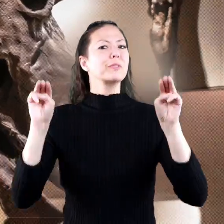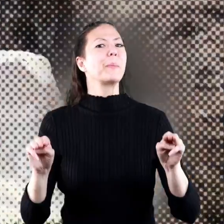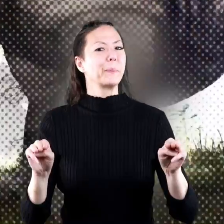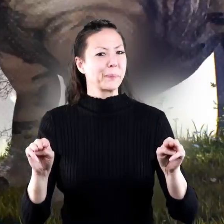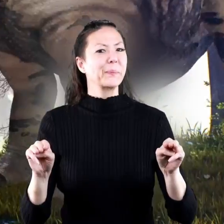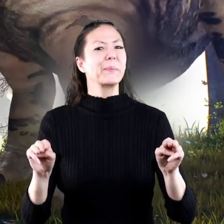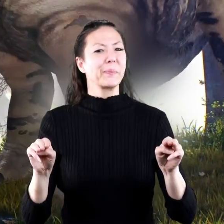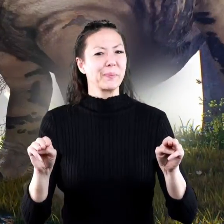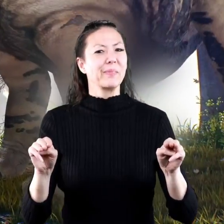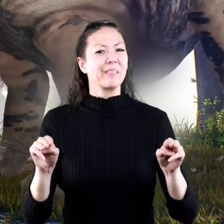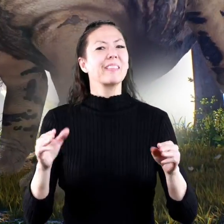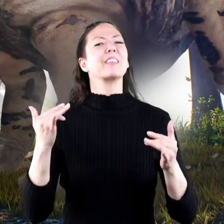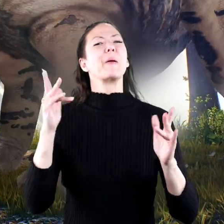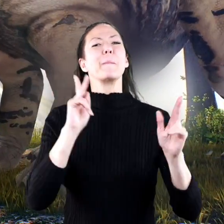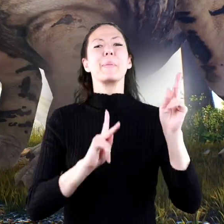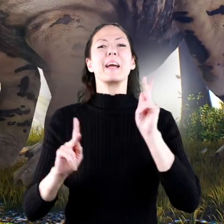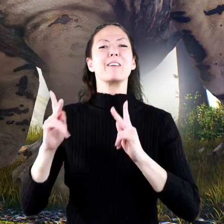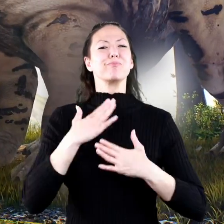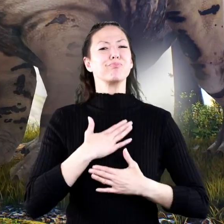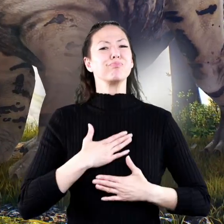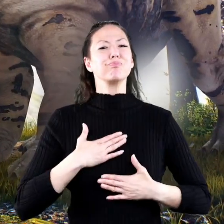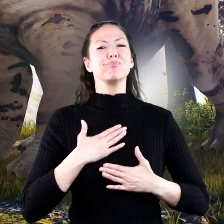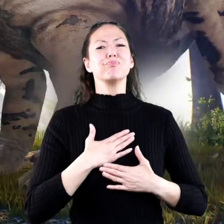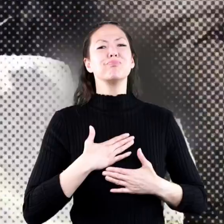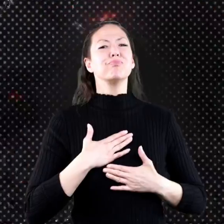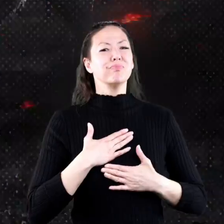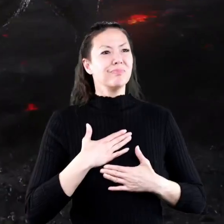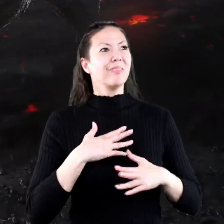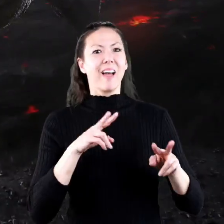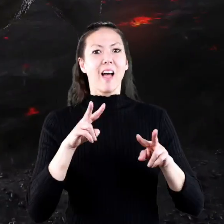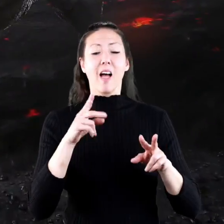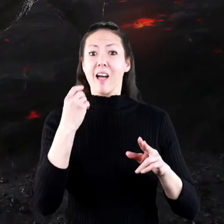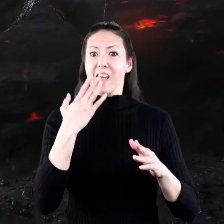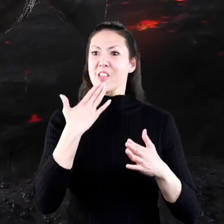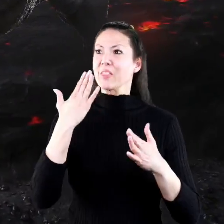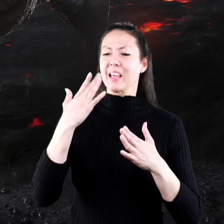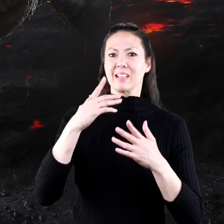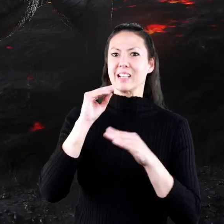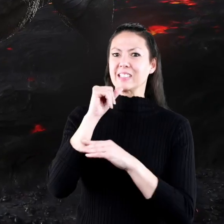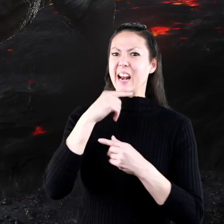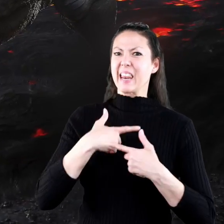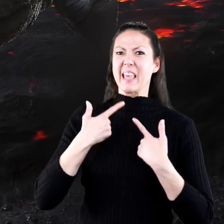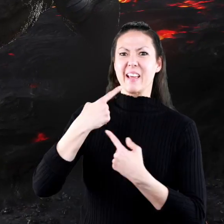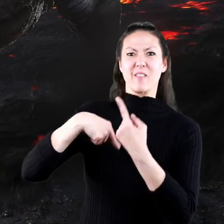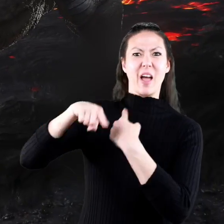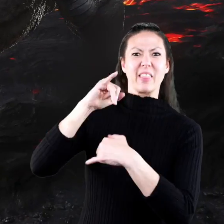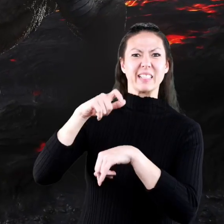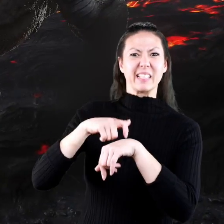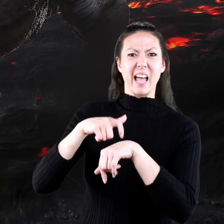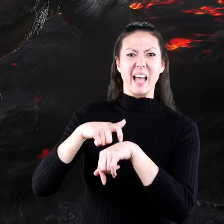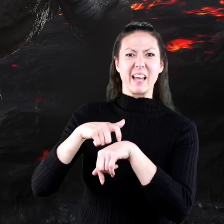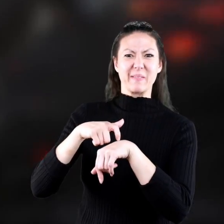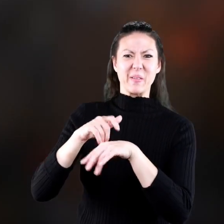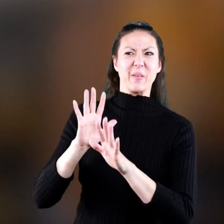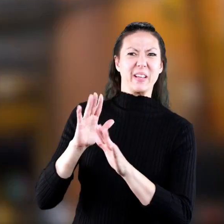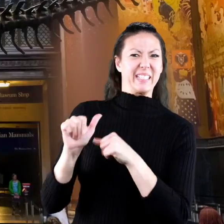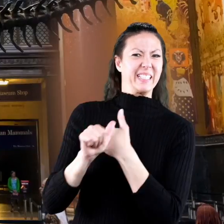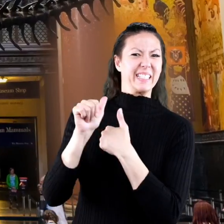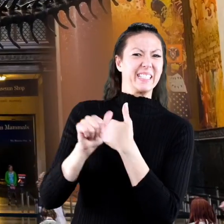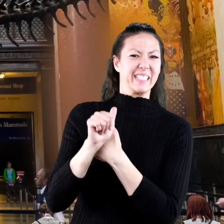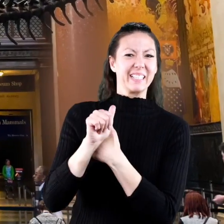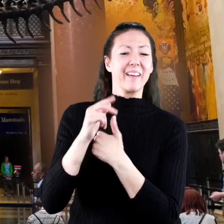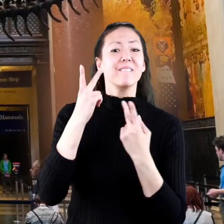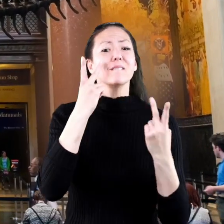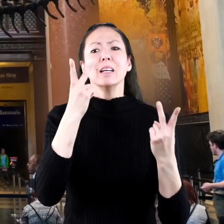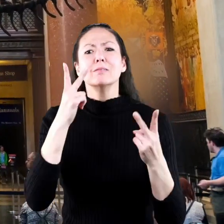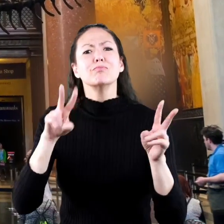museums now maybe you can see why it's a good thing that people and dinosaurs didn't live at the same time i'll stick to